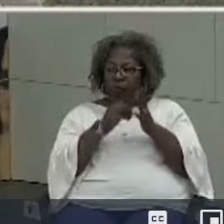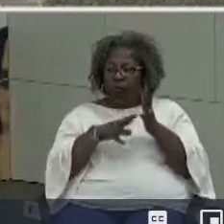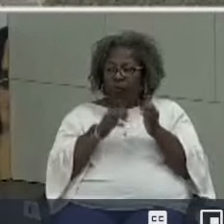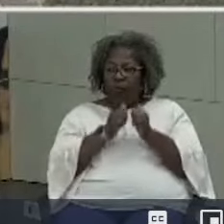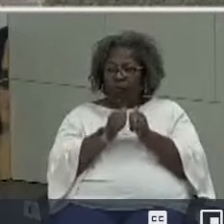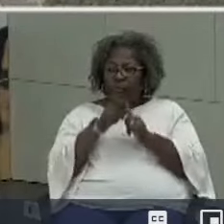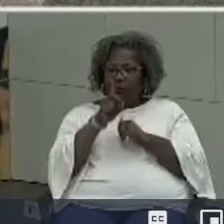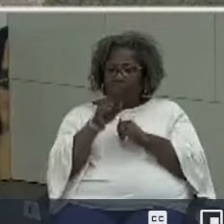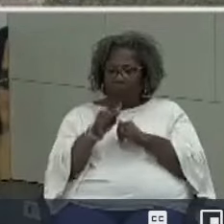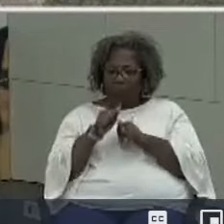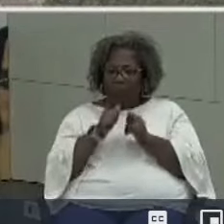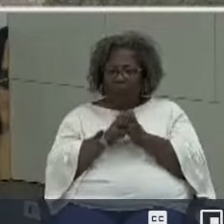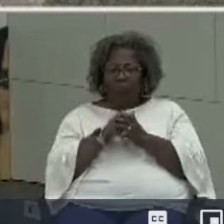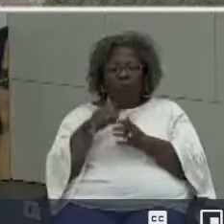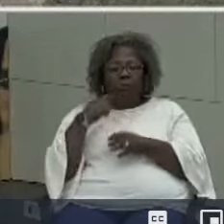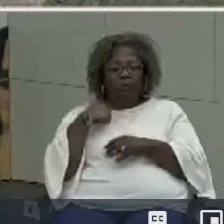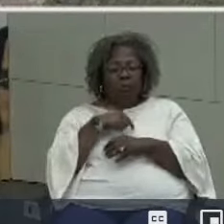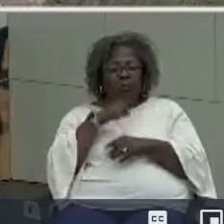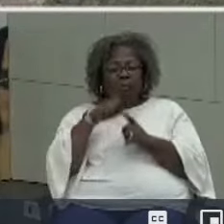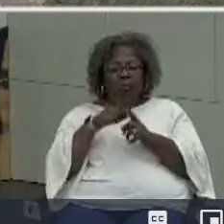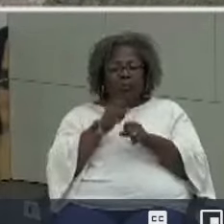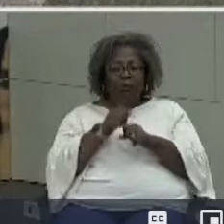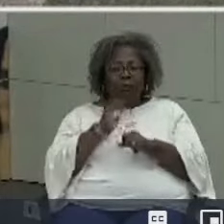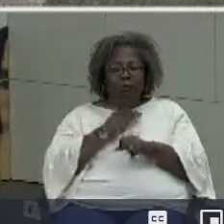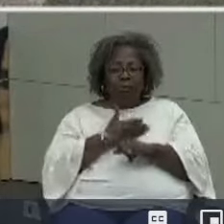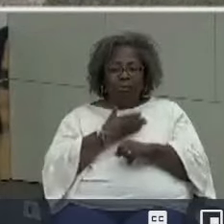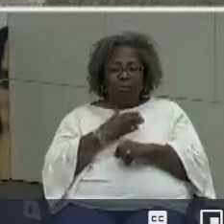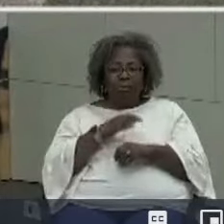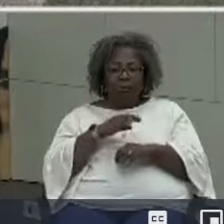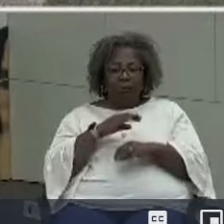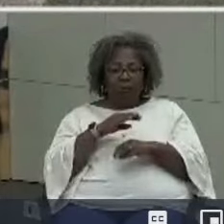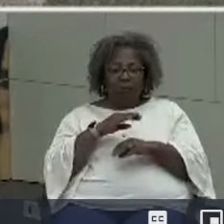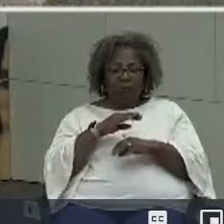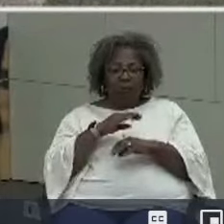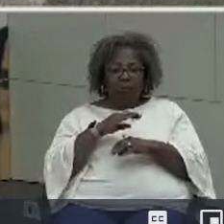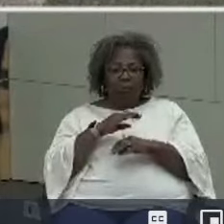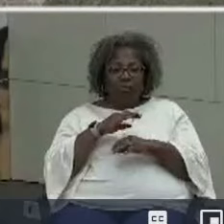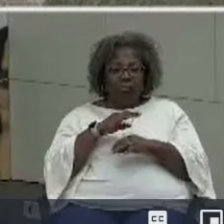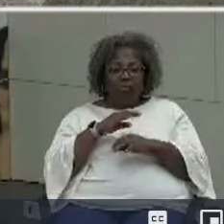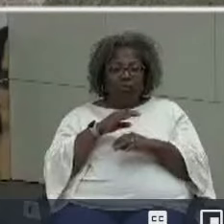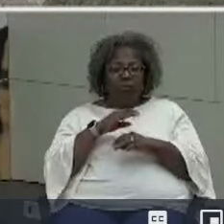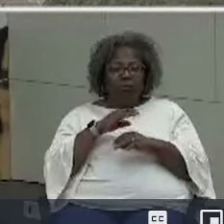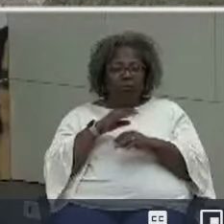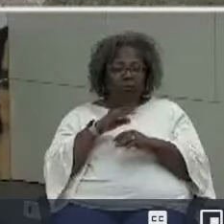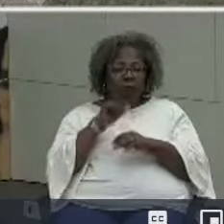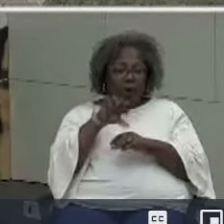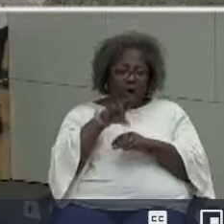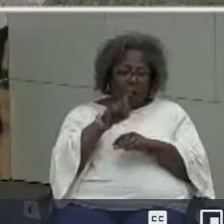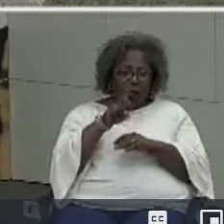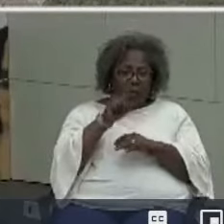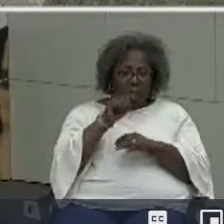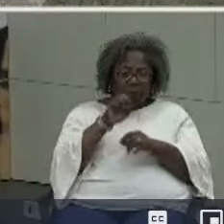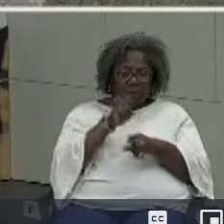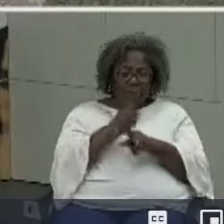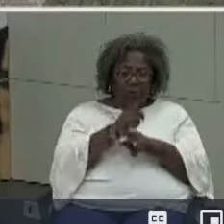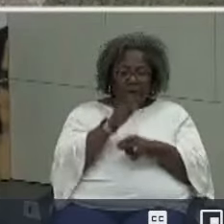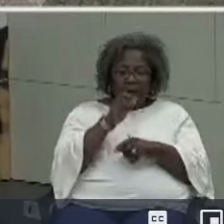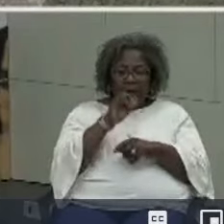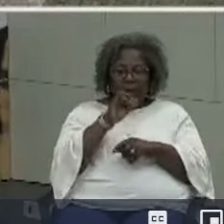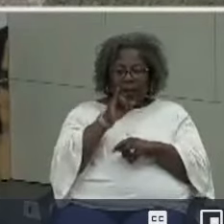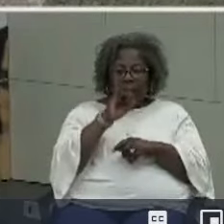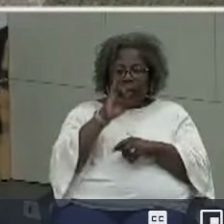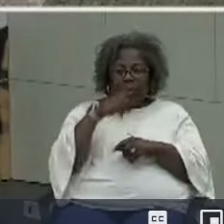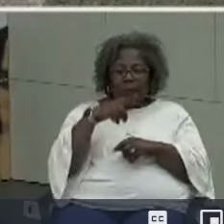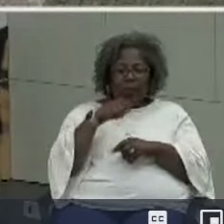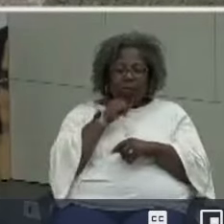we needed to get our compliance right we need to get our art meetings right we need to get our IEPs right we didn't ignore